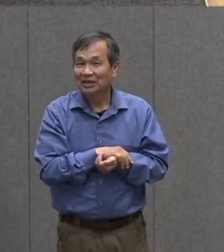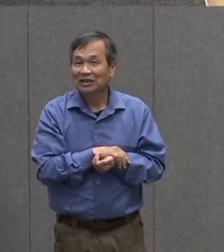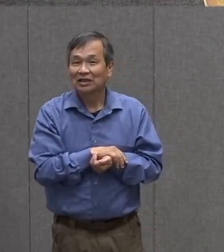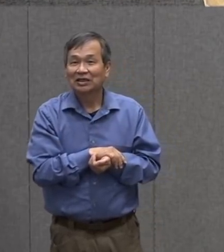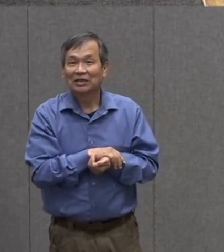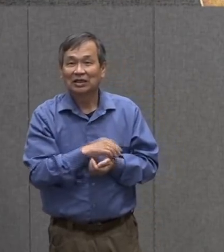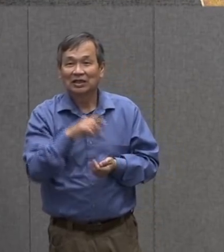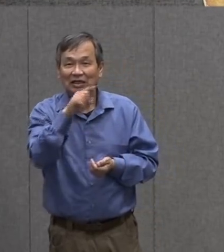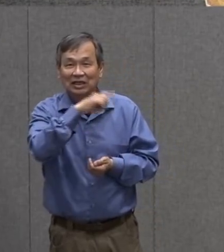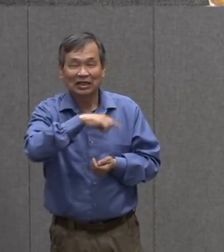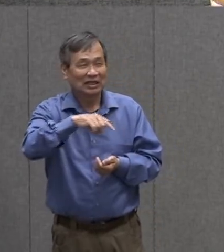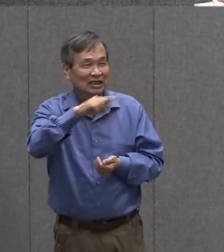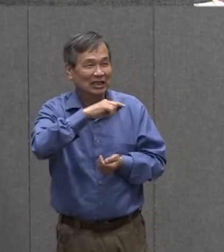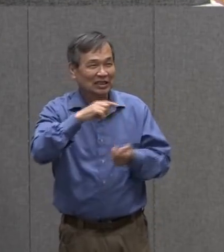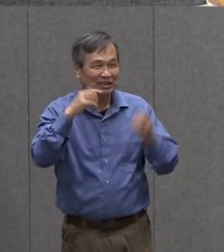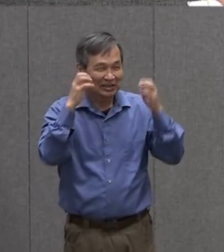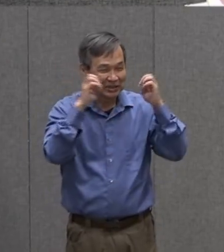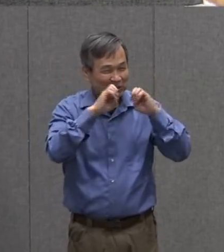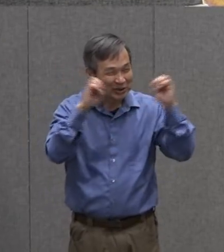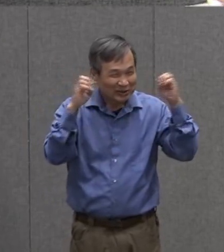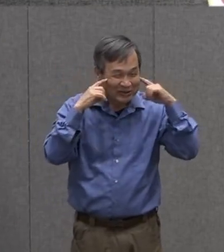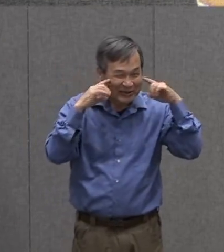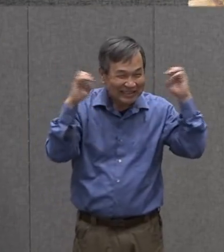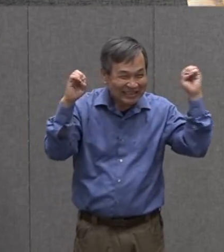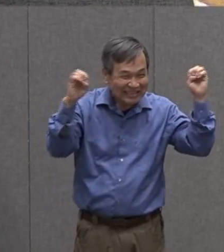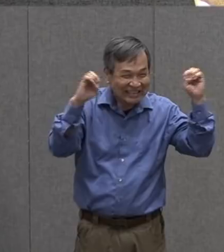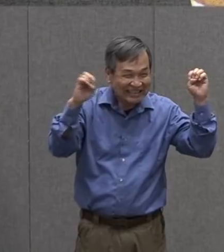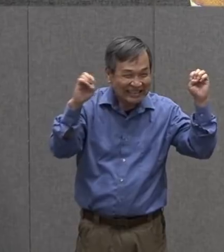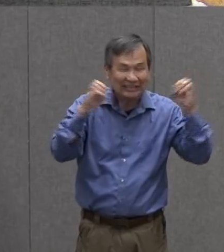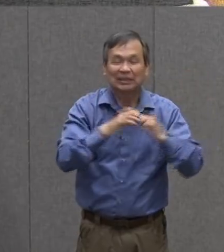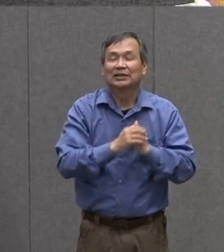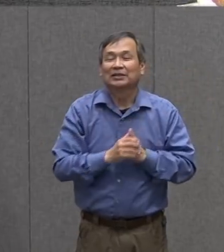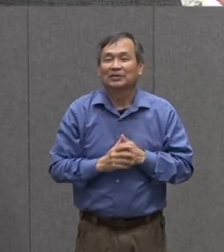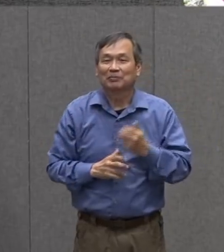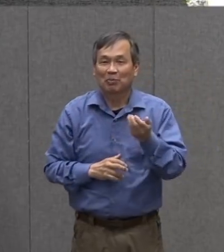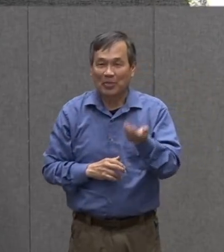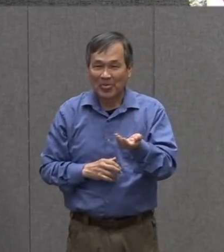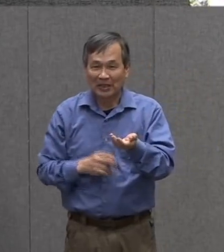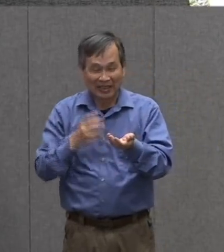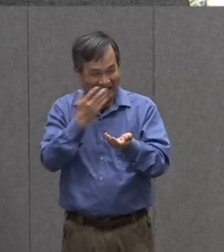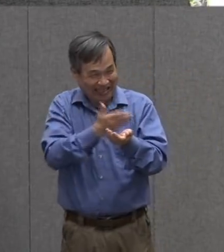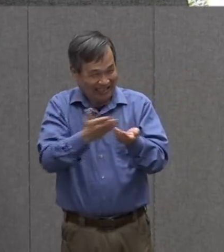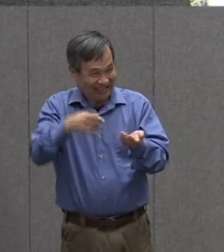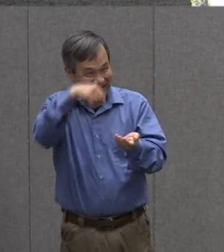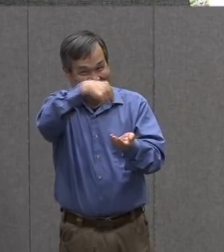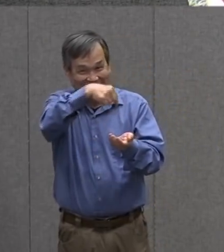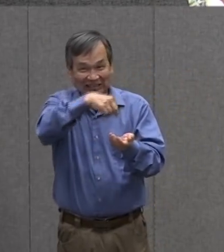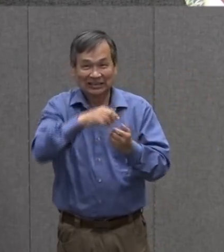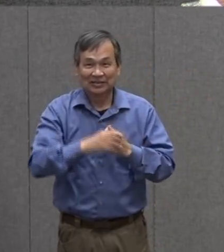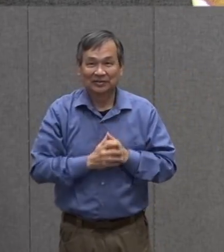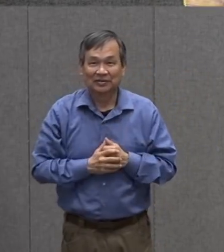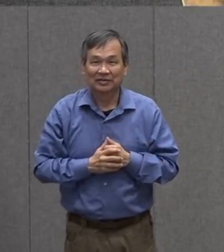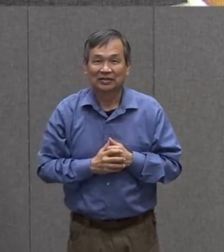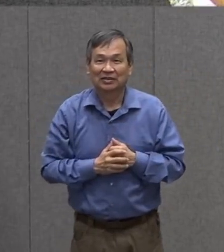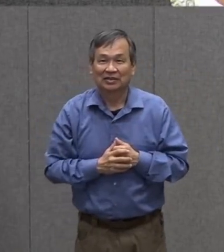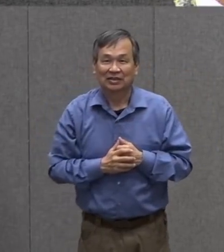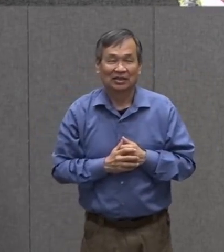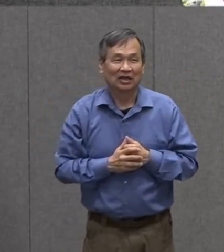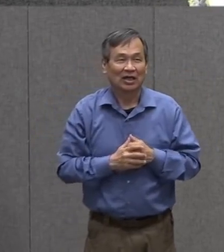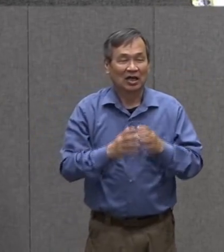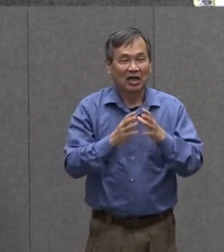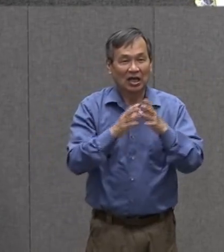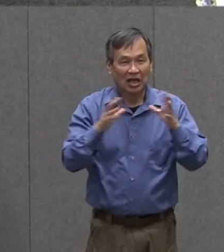buzzing squeaking beep-beep-beep-bing bubbling